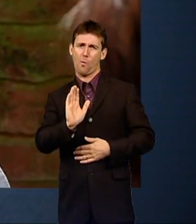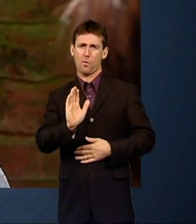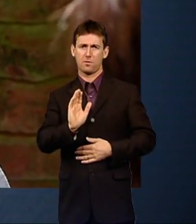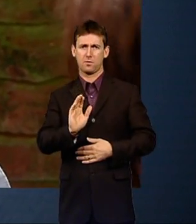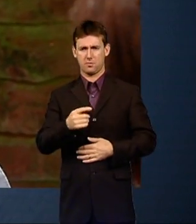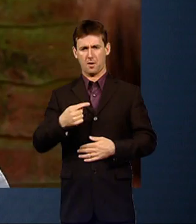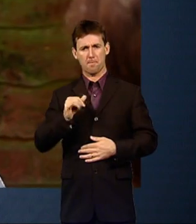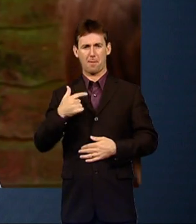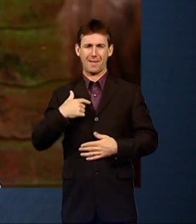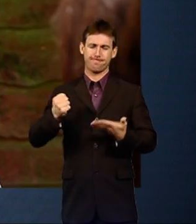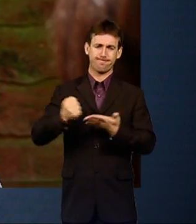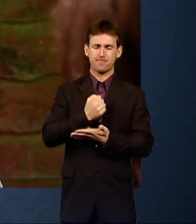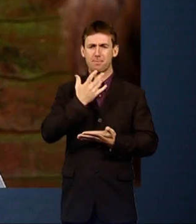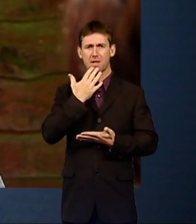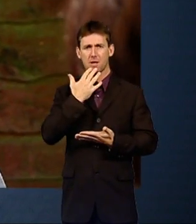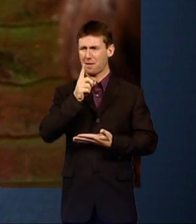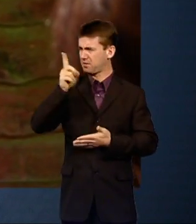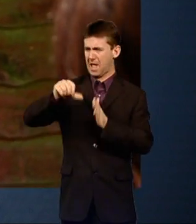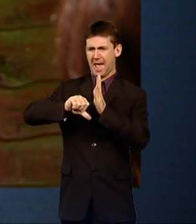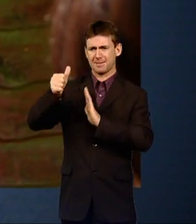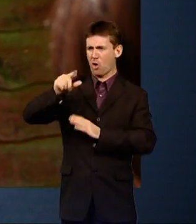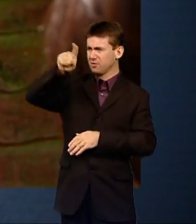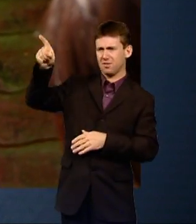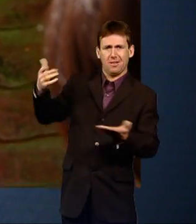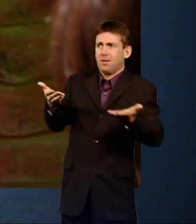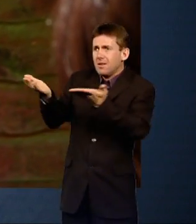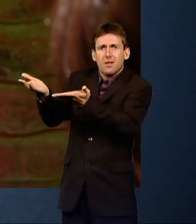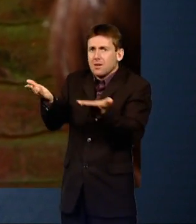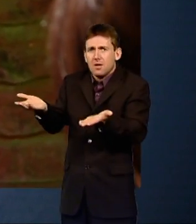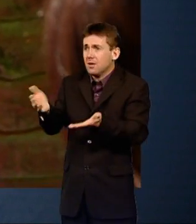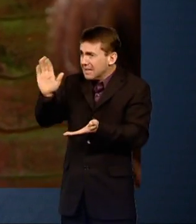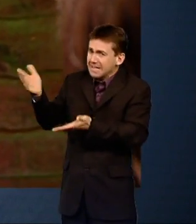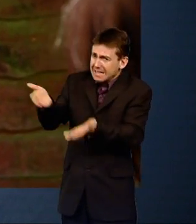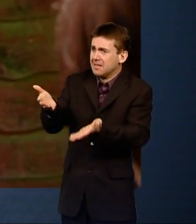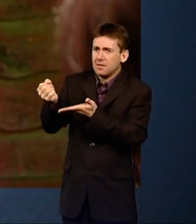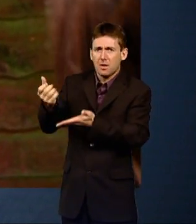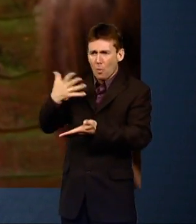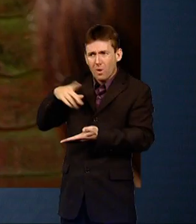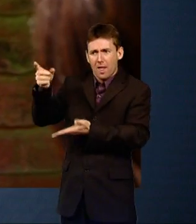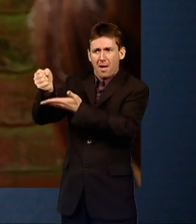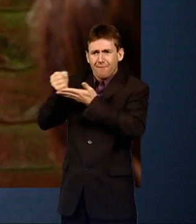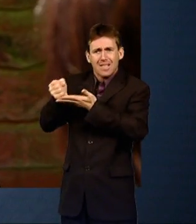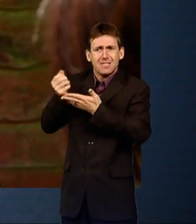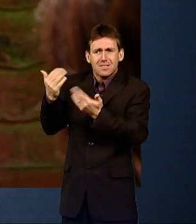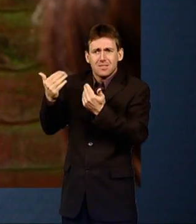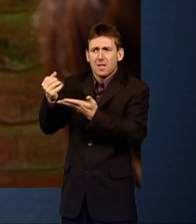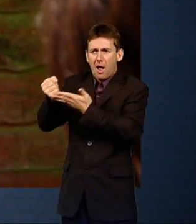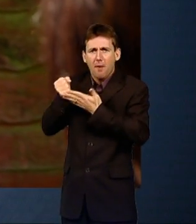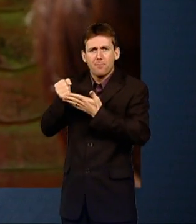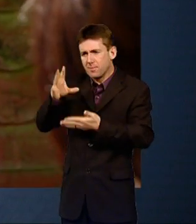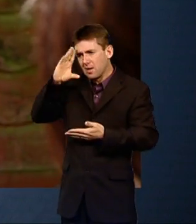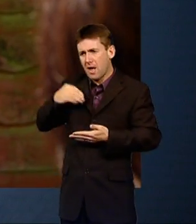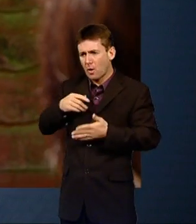experts come in. You know, that's where we are asking their advice, we want their advice. We want them to tell us